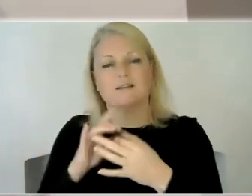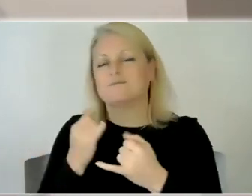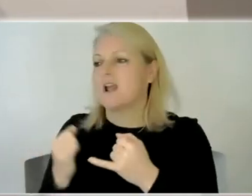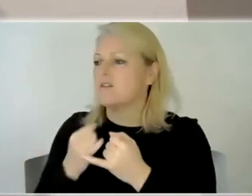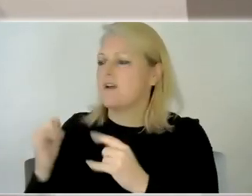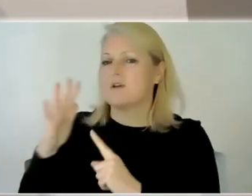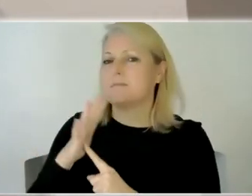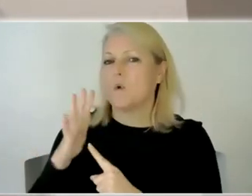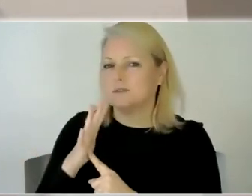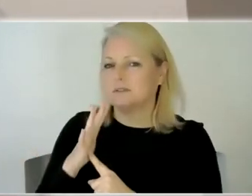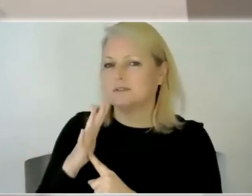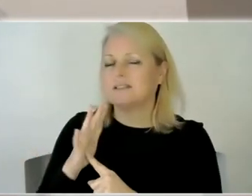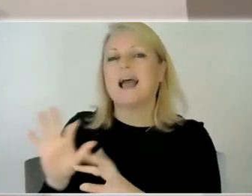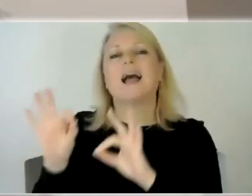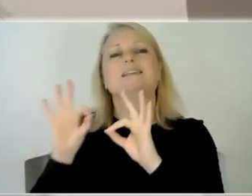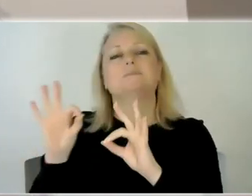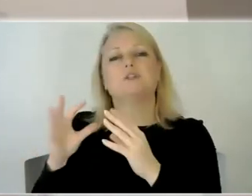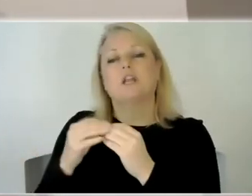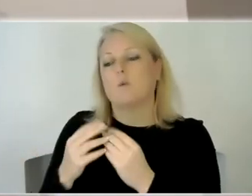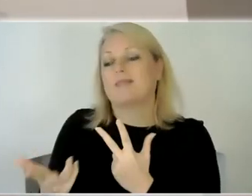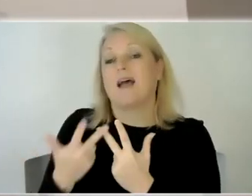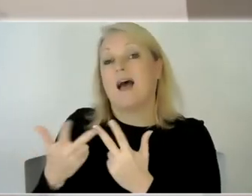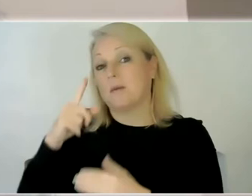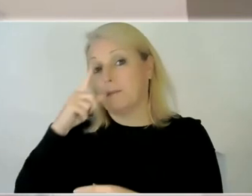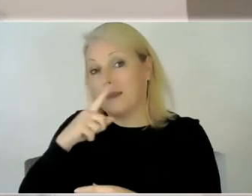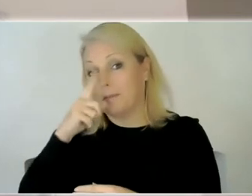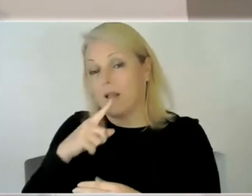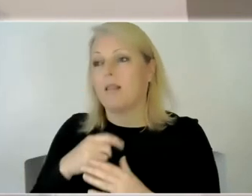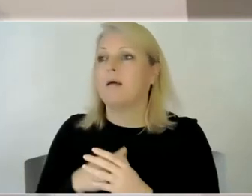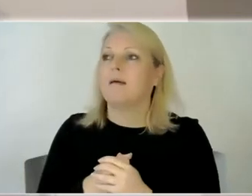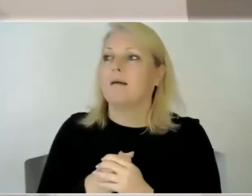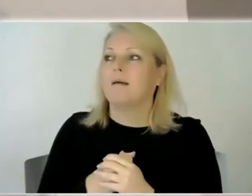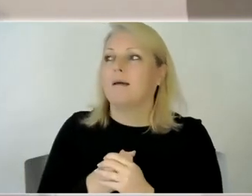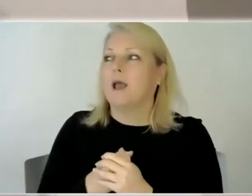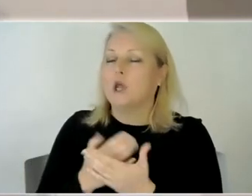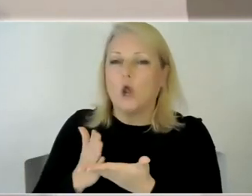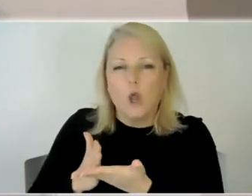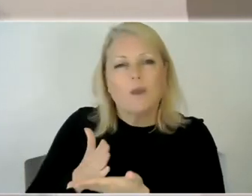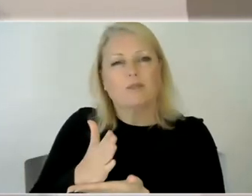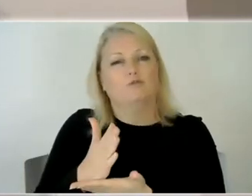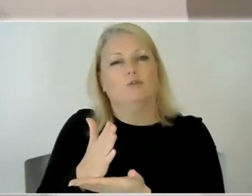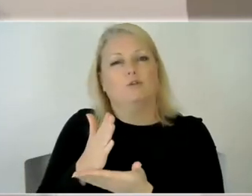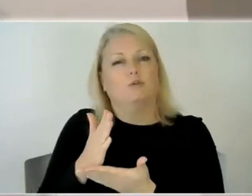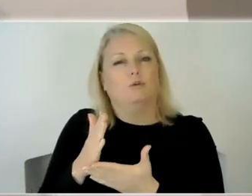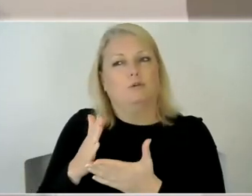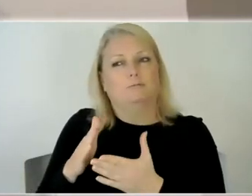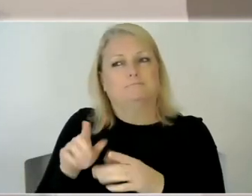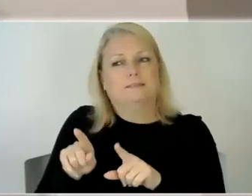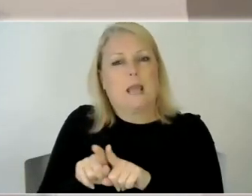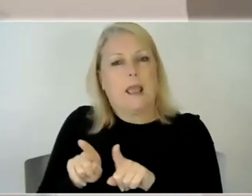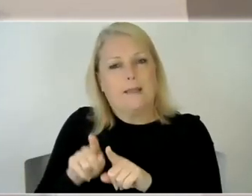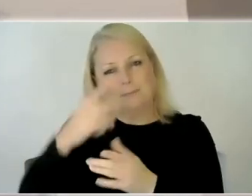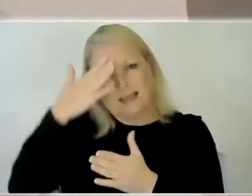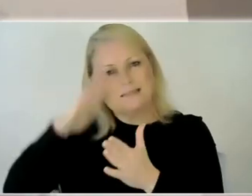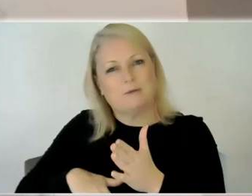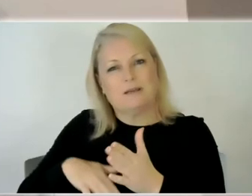especially with other people that are in the same boat or going through similar experiences um because you do have